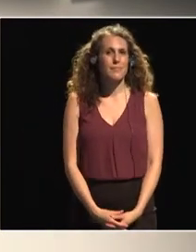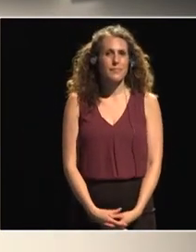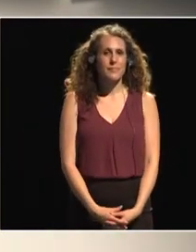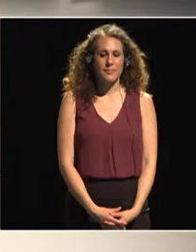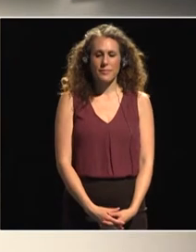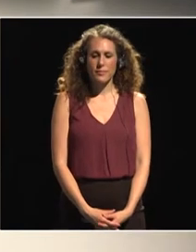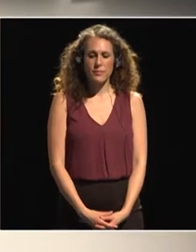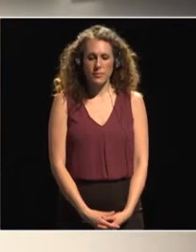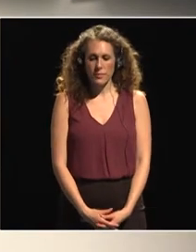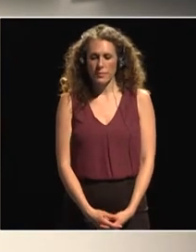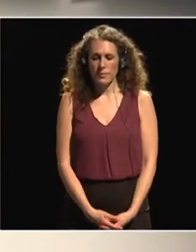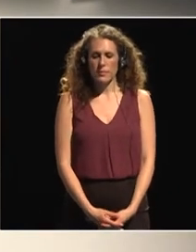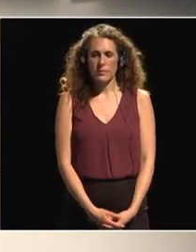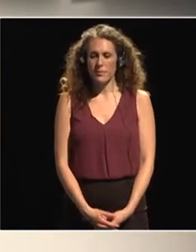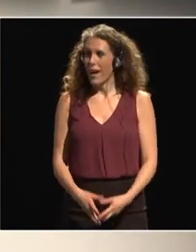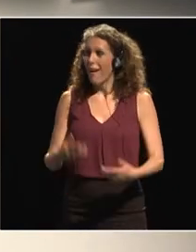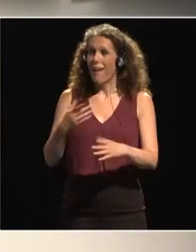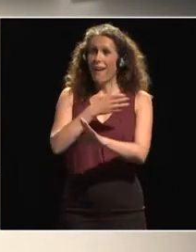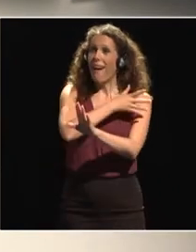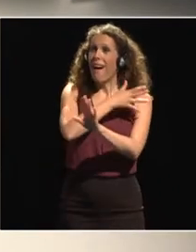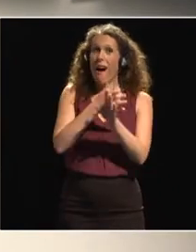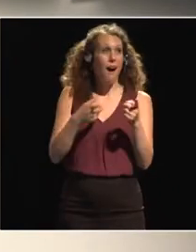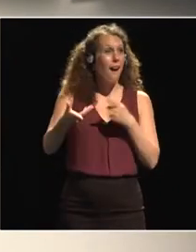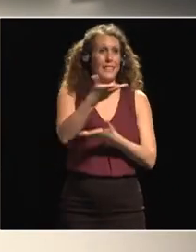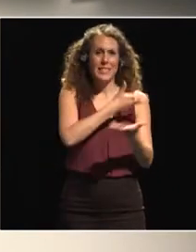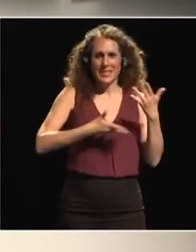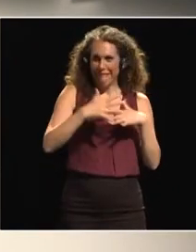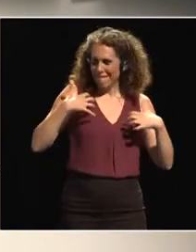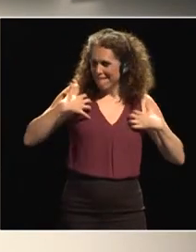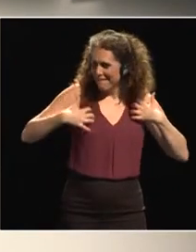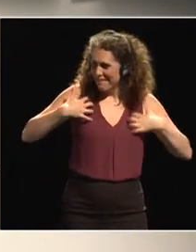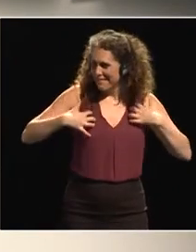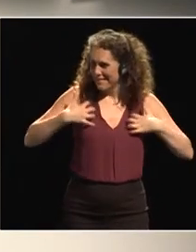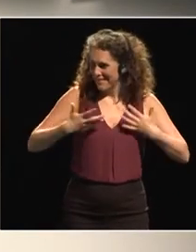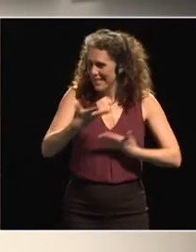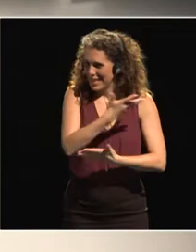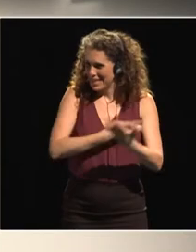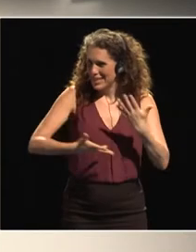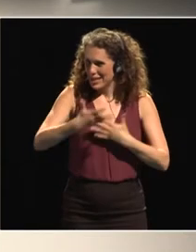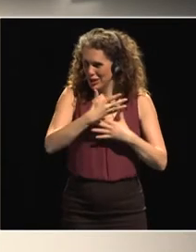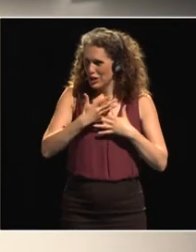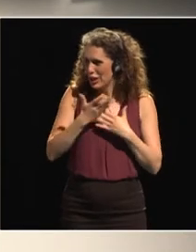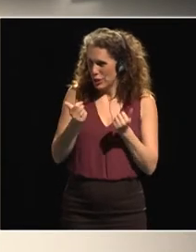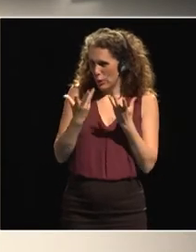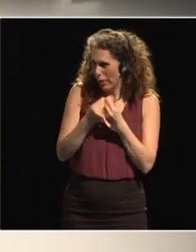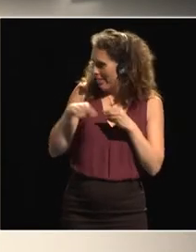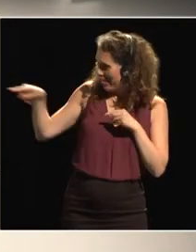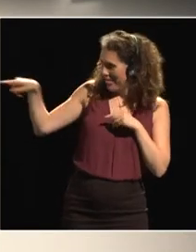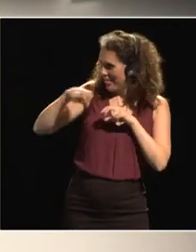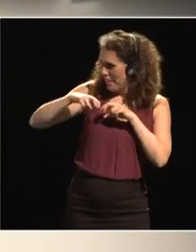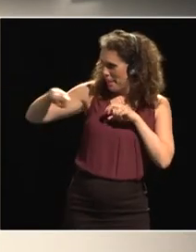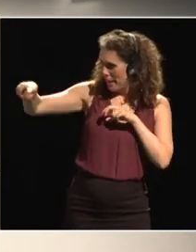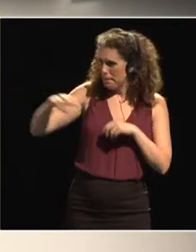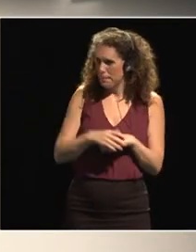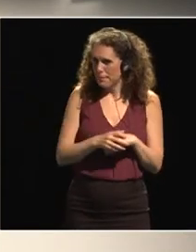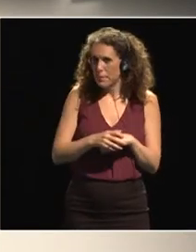so we've been having a very interesting discussion on this high-level panel Commissioner and I'm I know